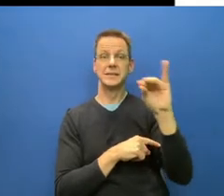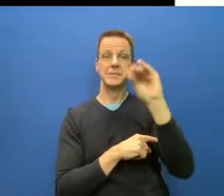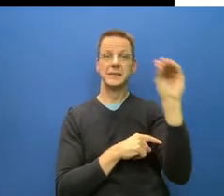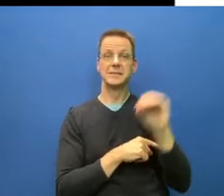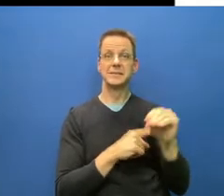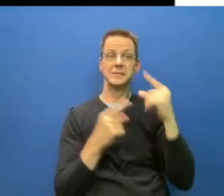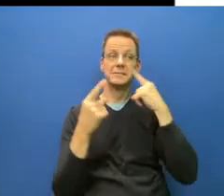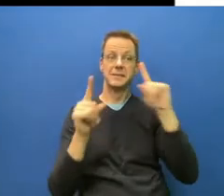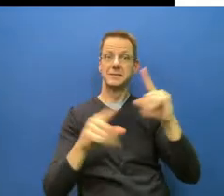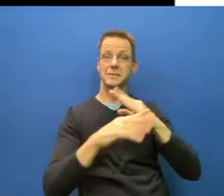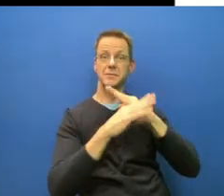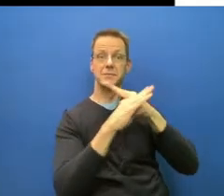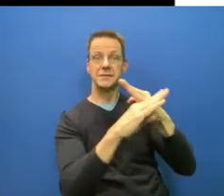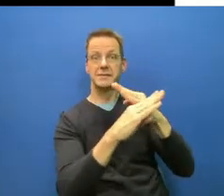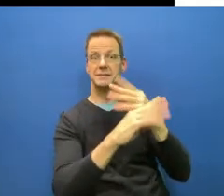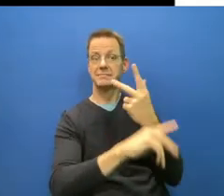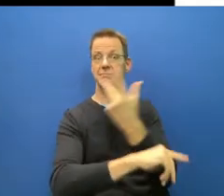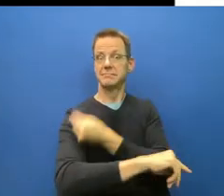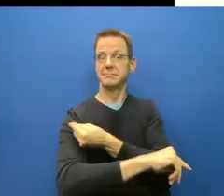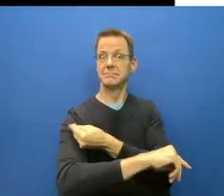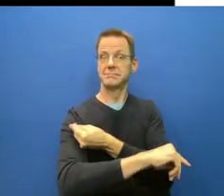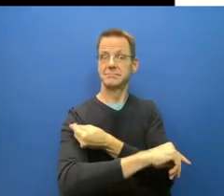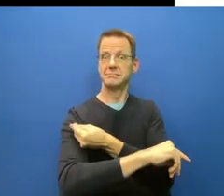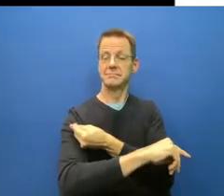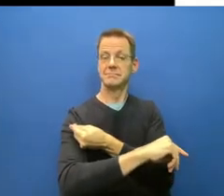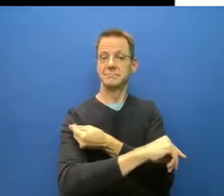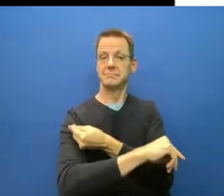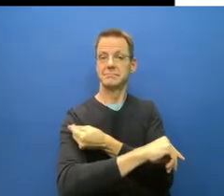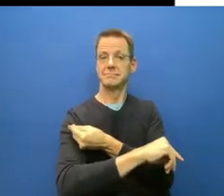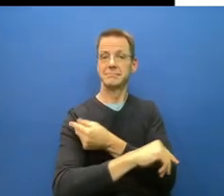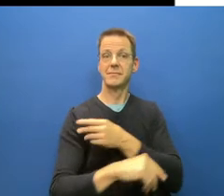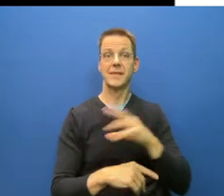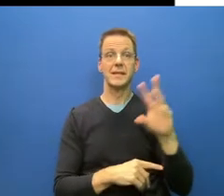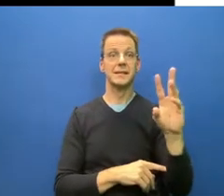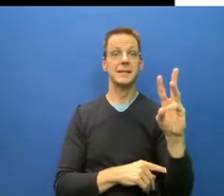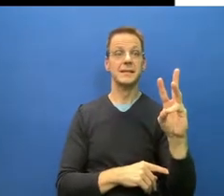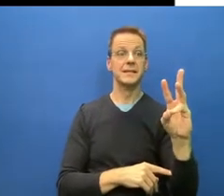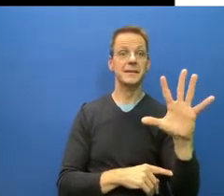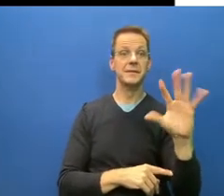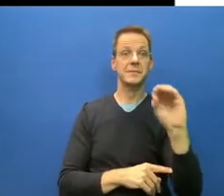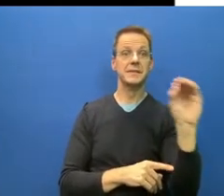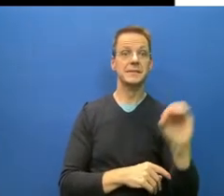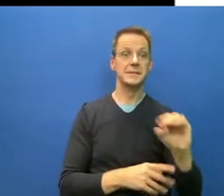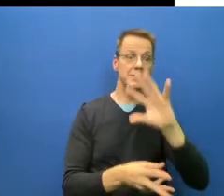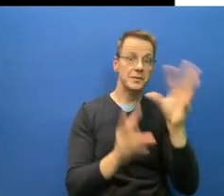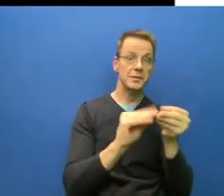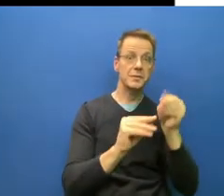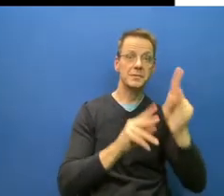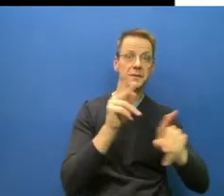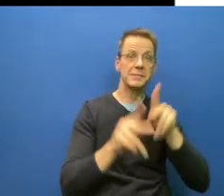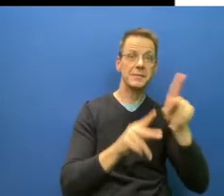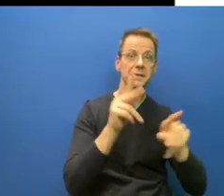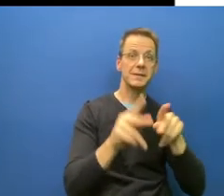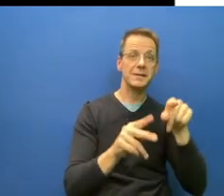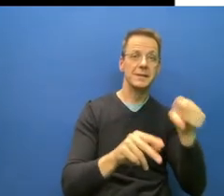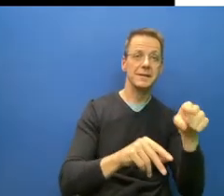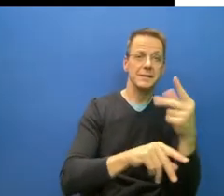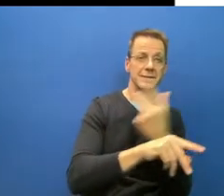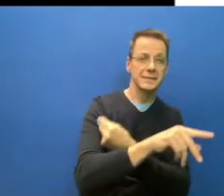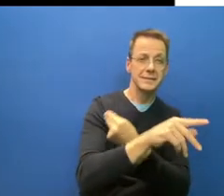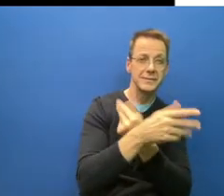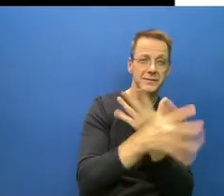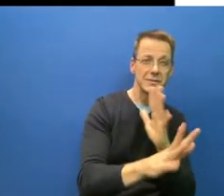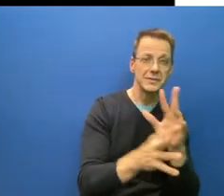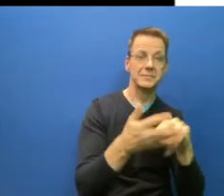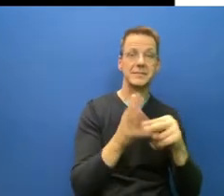65% of total population, we would be able to drop our value from 6 to 2.9. If we would vaccinate